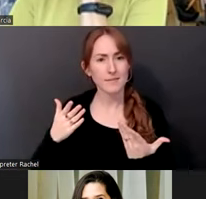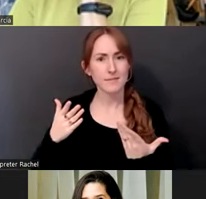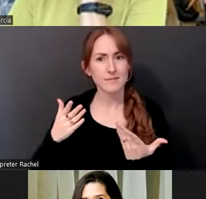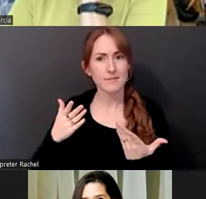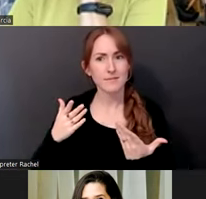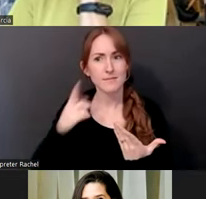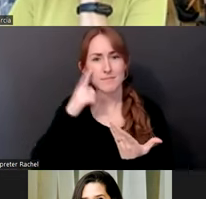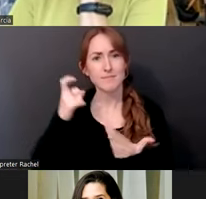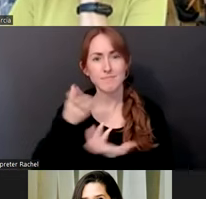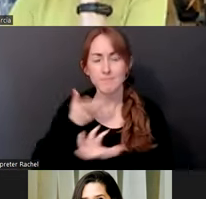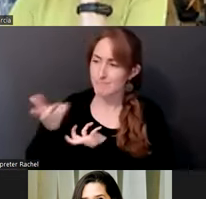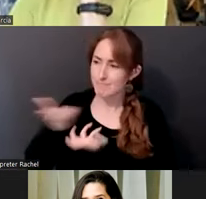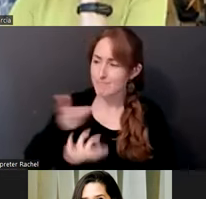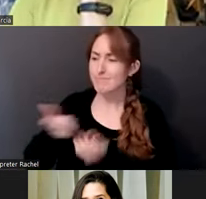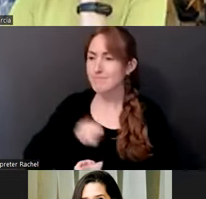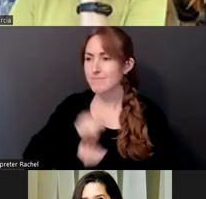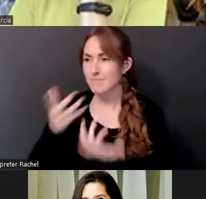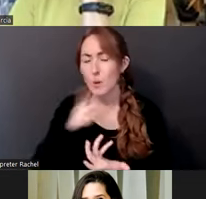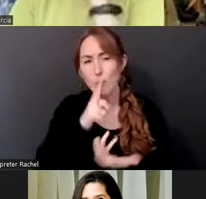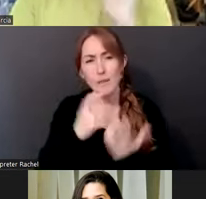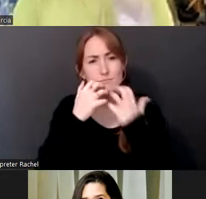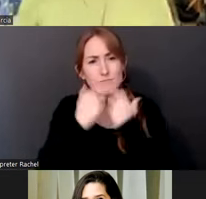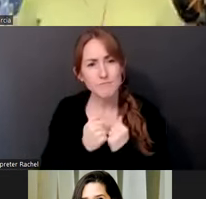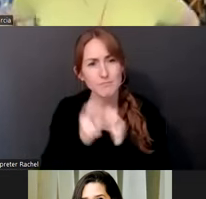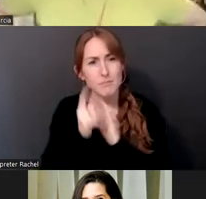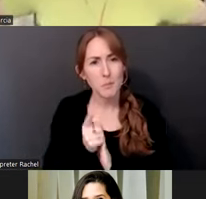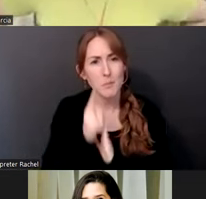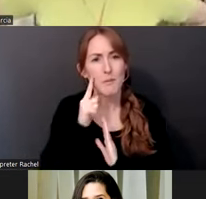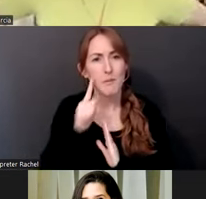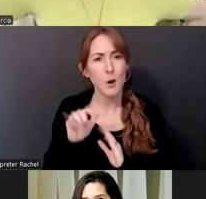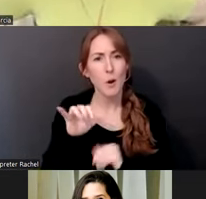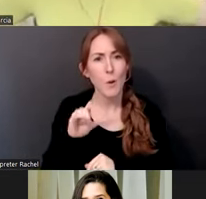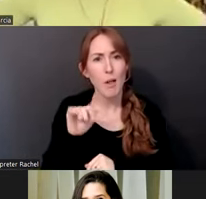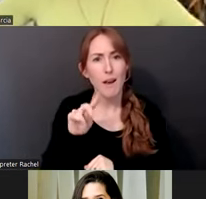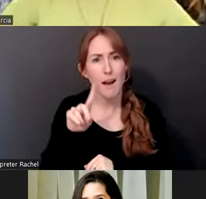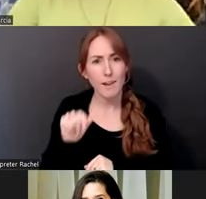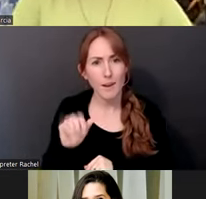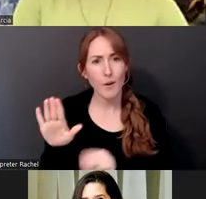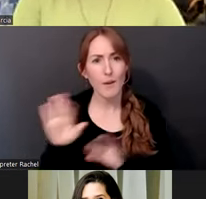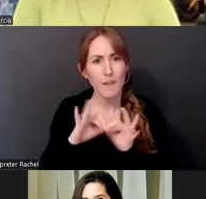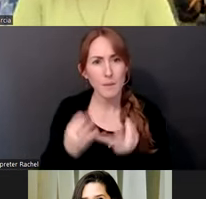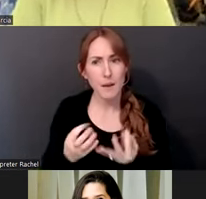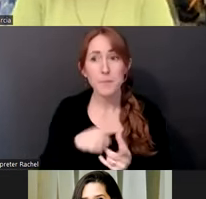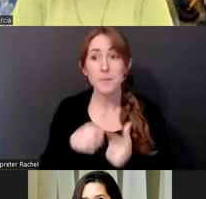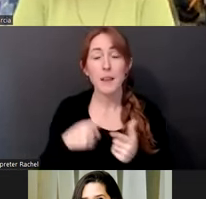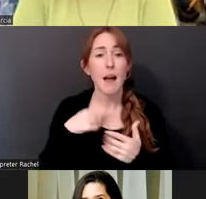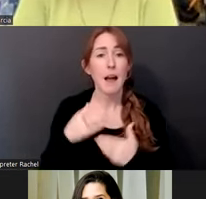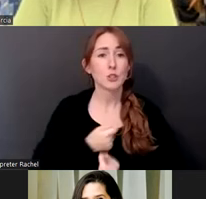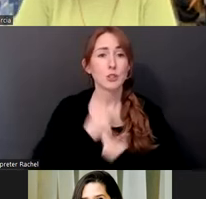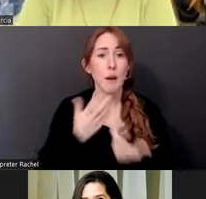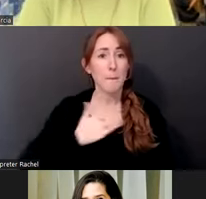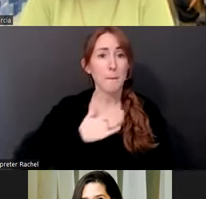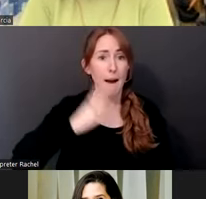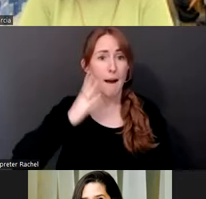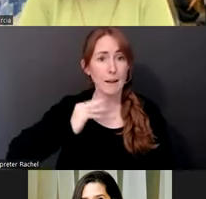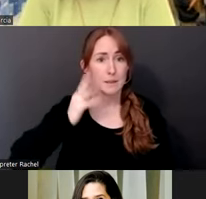like a really meaningful moment for, for her, for her family. And, and then I had shared some of my experiences. Um, I'm,